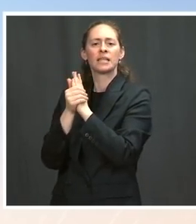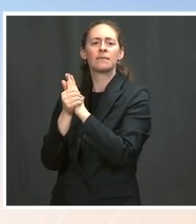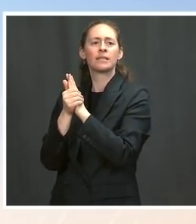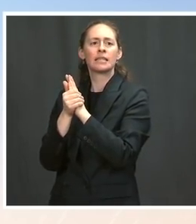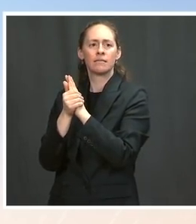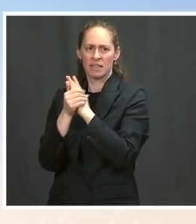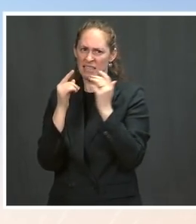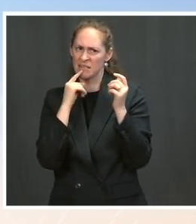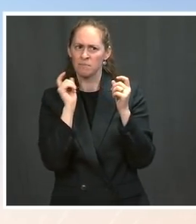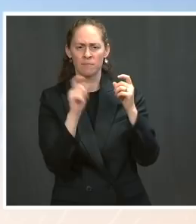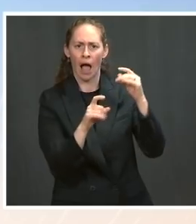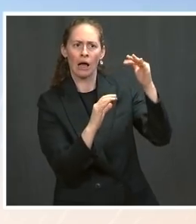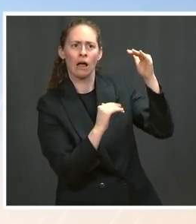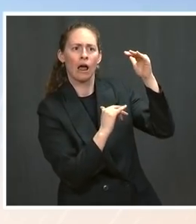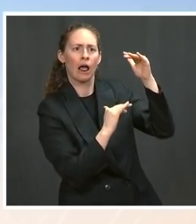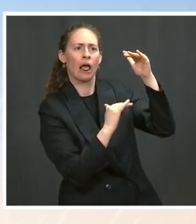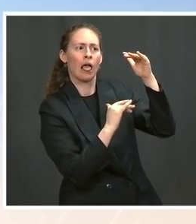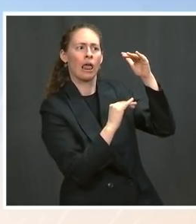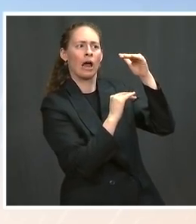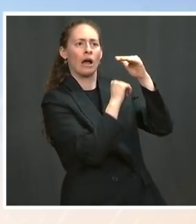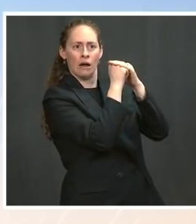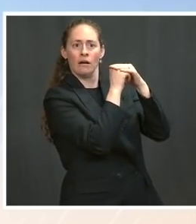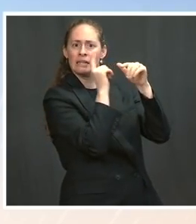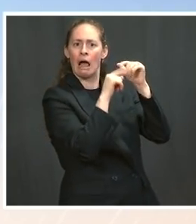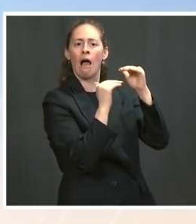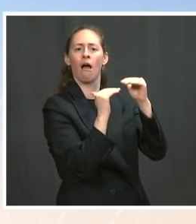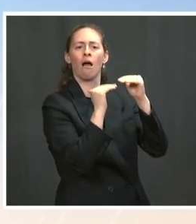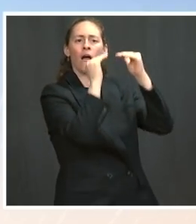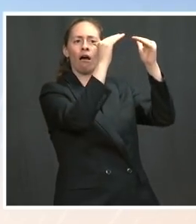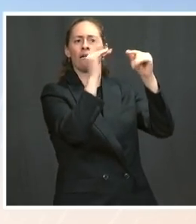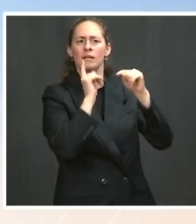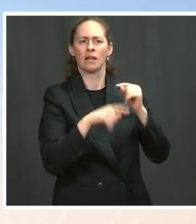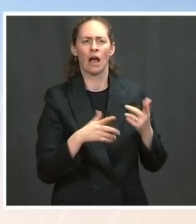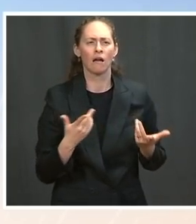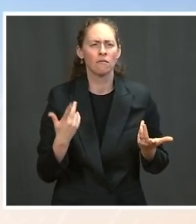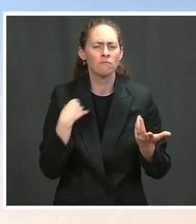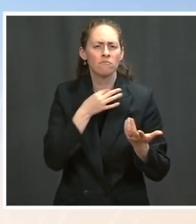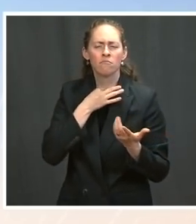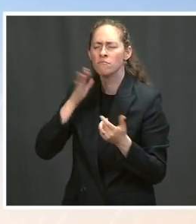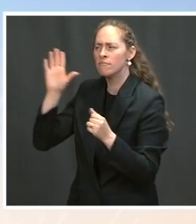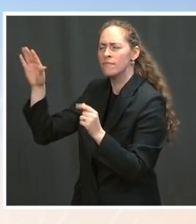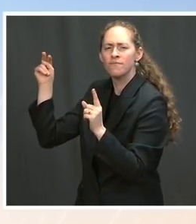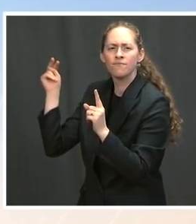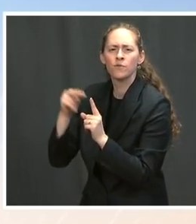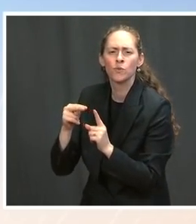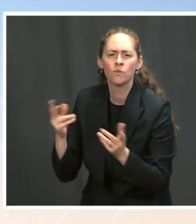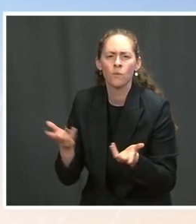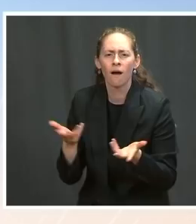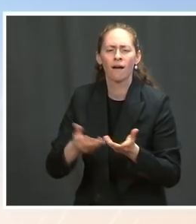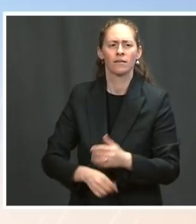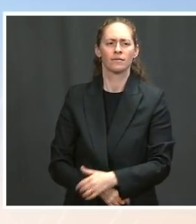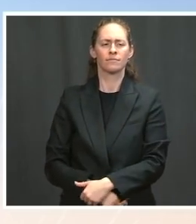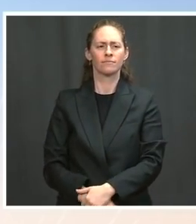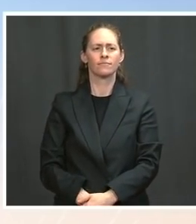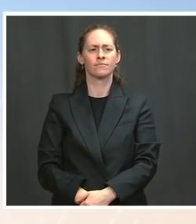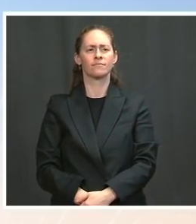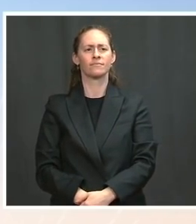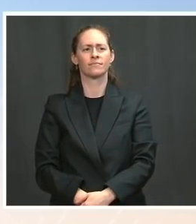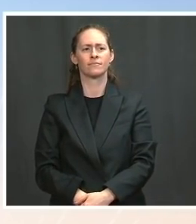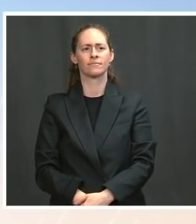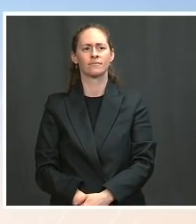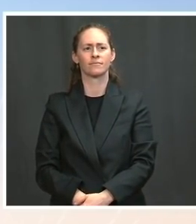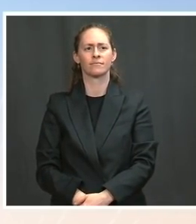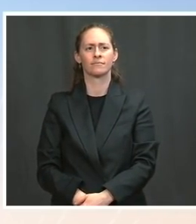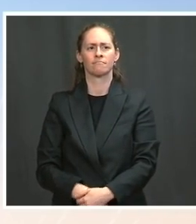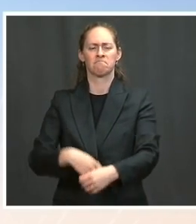What's this administration's position on that question? Ms. I will. Here's what I know, Steve, and I will talk with our legal experts on that because I don't want to speak